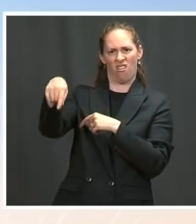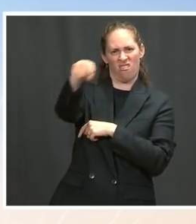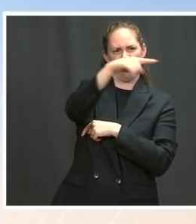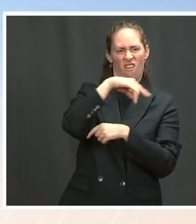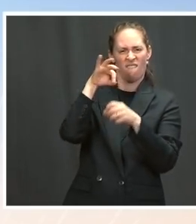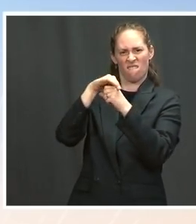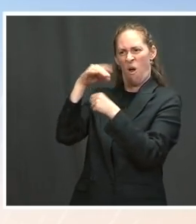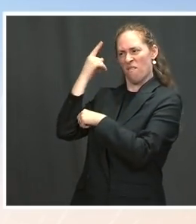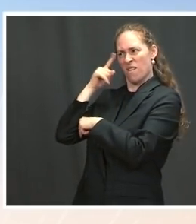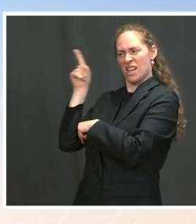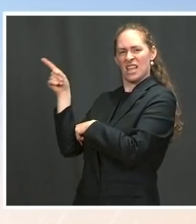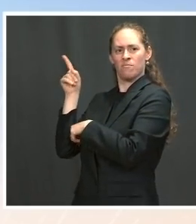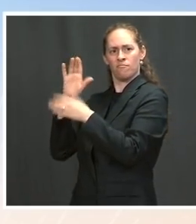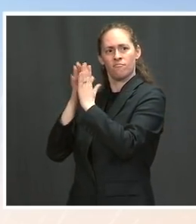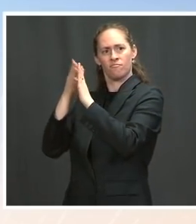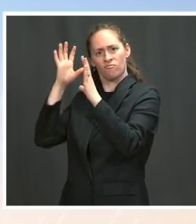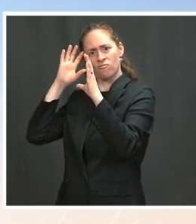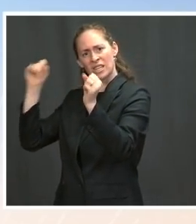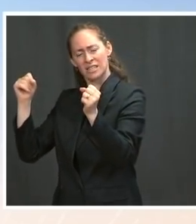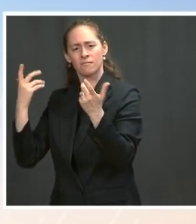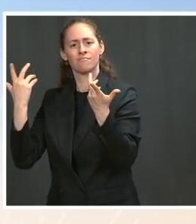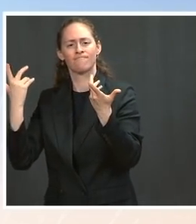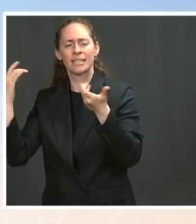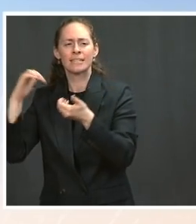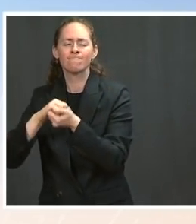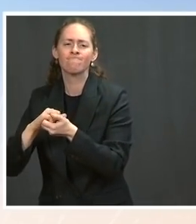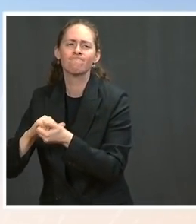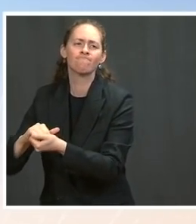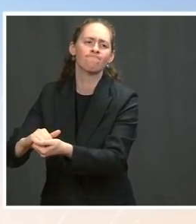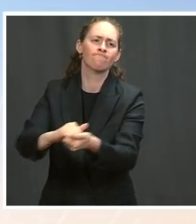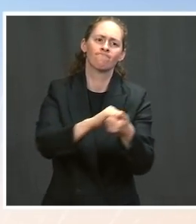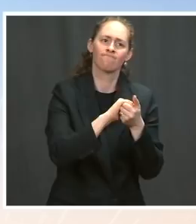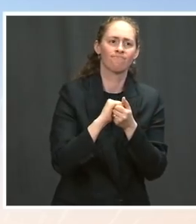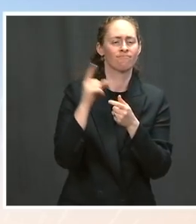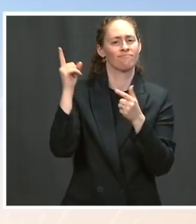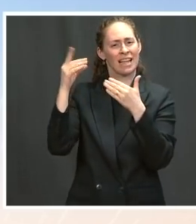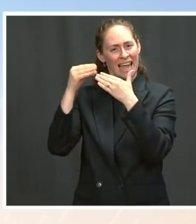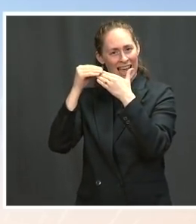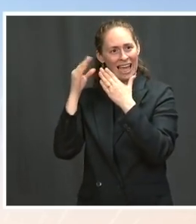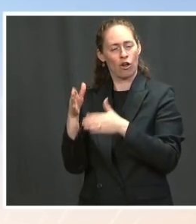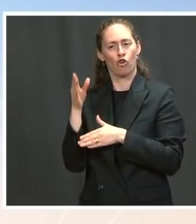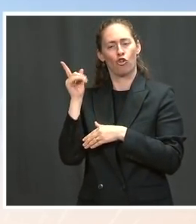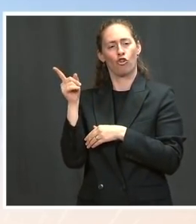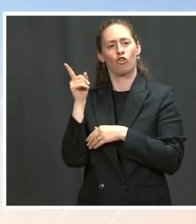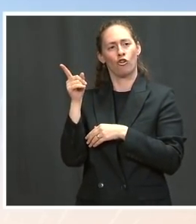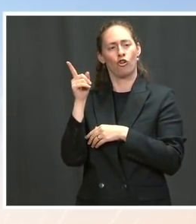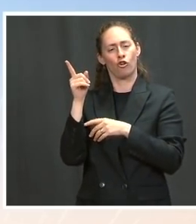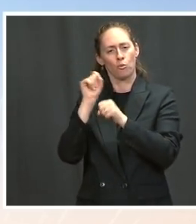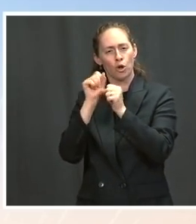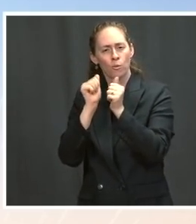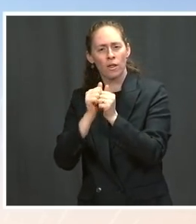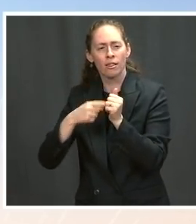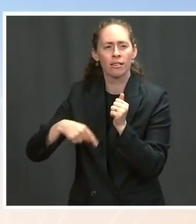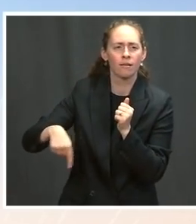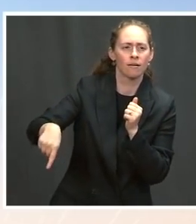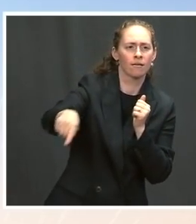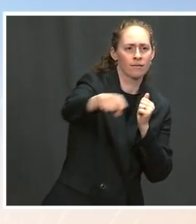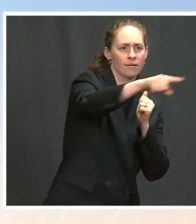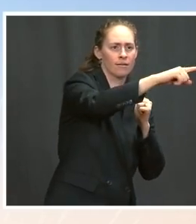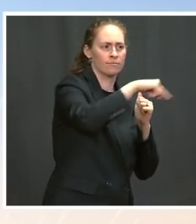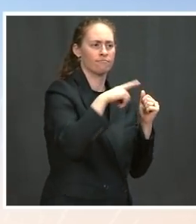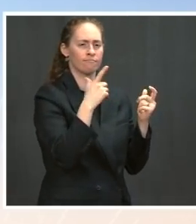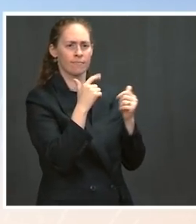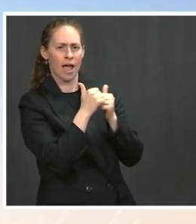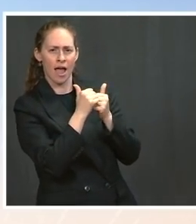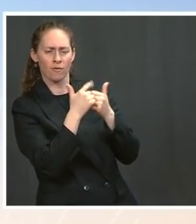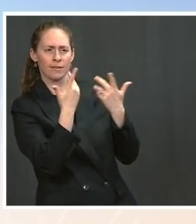to bring leaders together too, to discuss how we can move together and put people back to work, put in place an